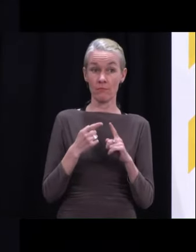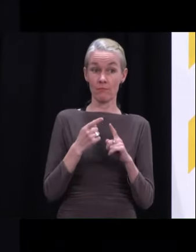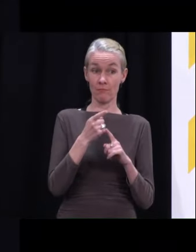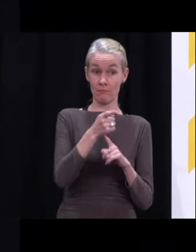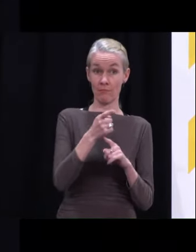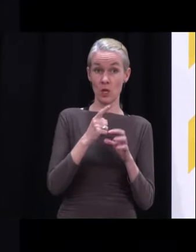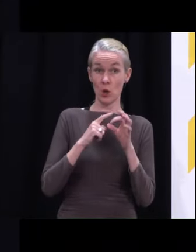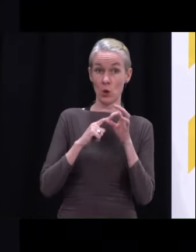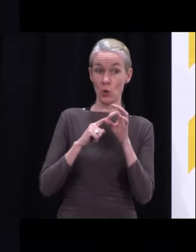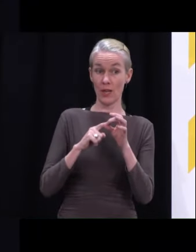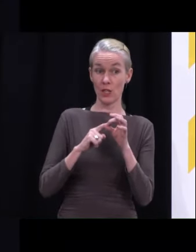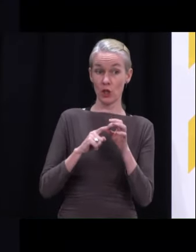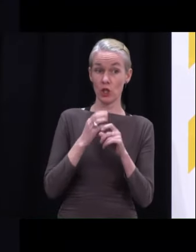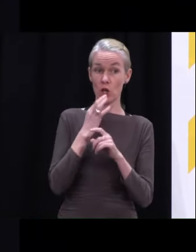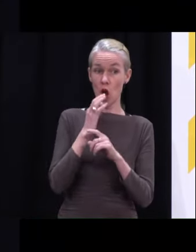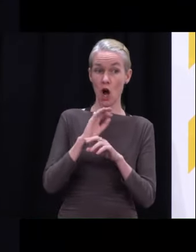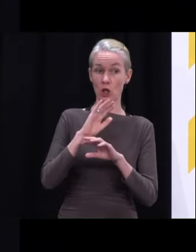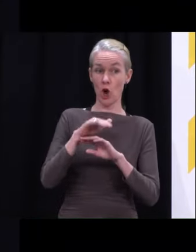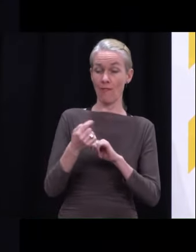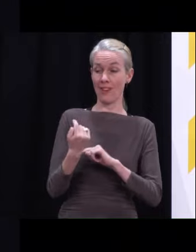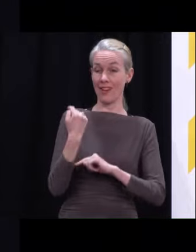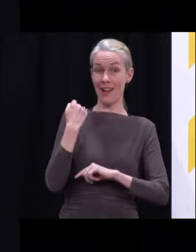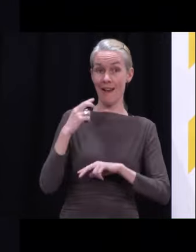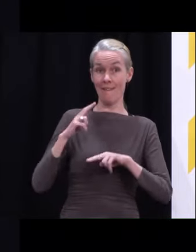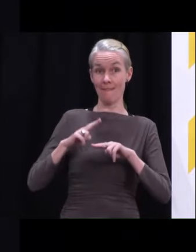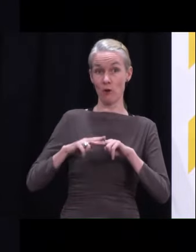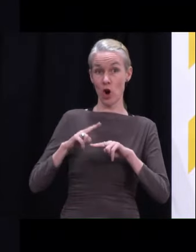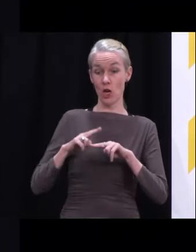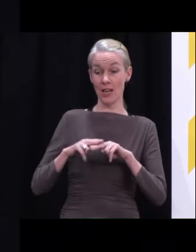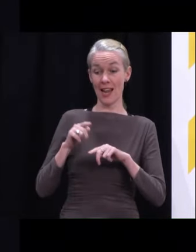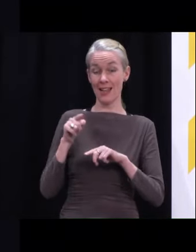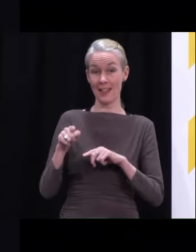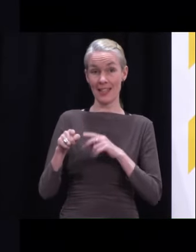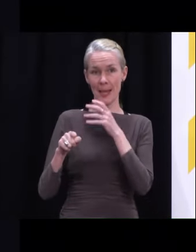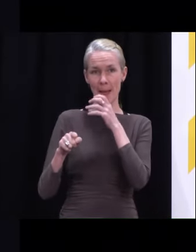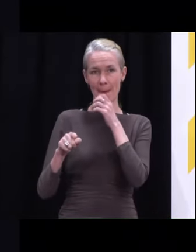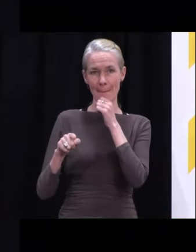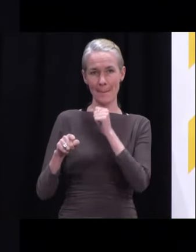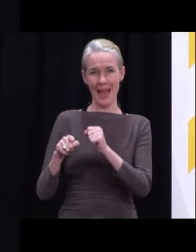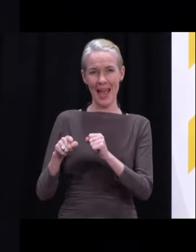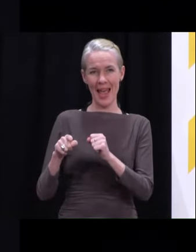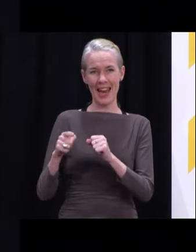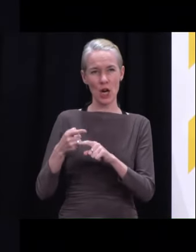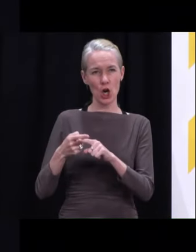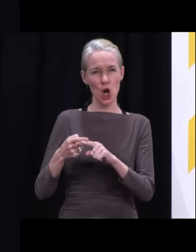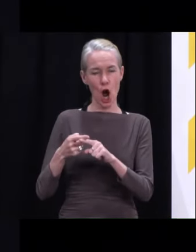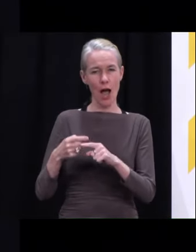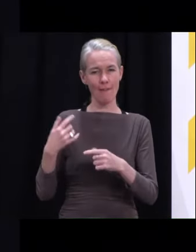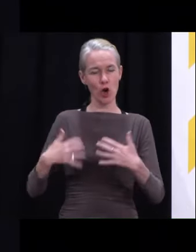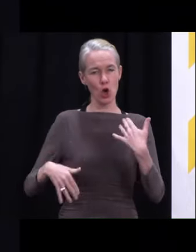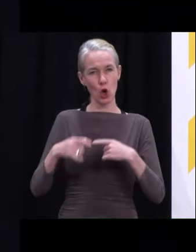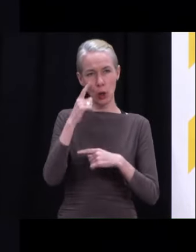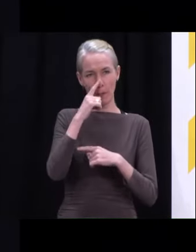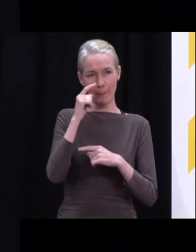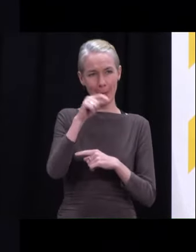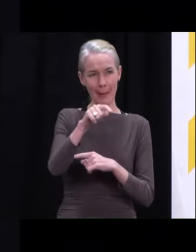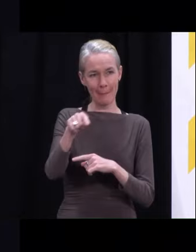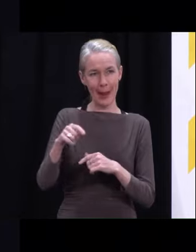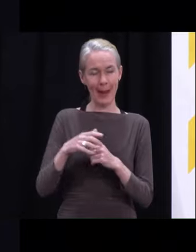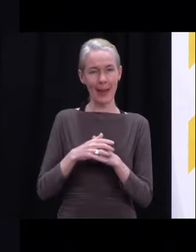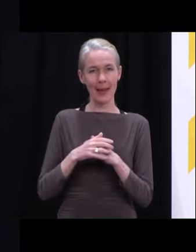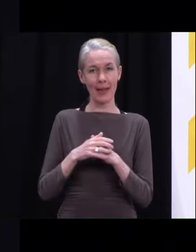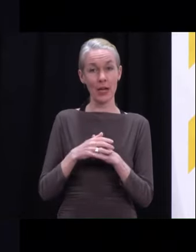criminologist who wrote a piece in The Guardian who assessed the man in 2018. His argument is that police opted for a surveillance approach over